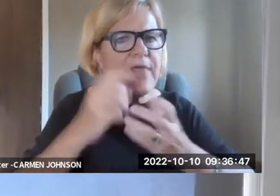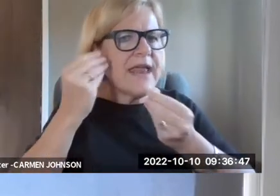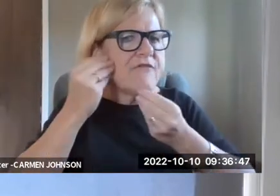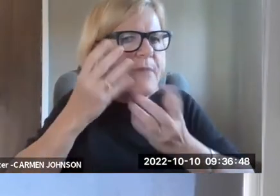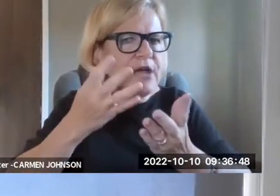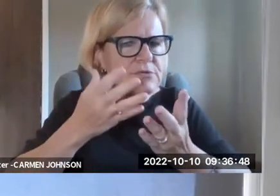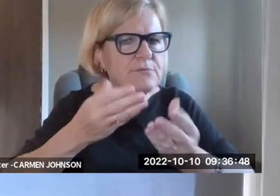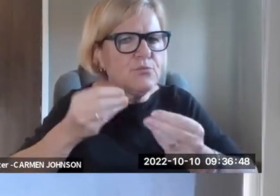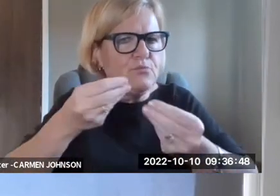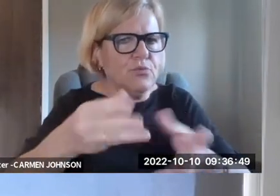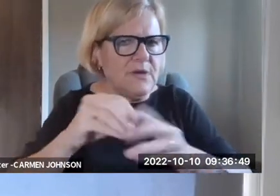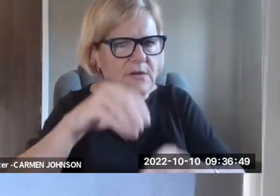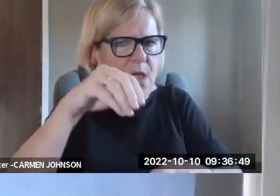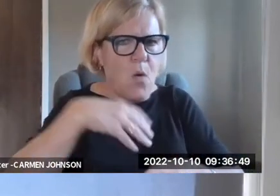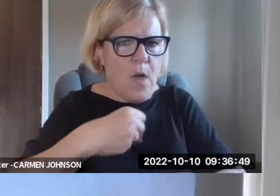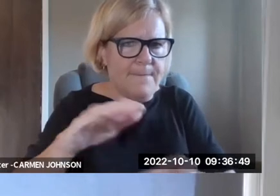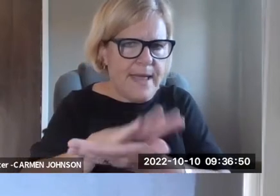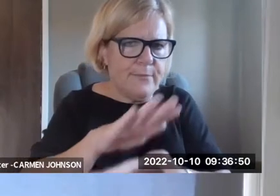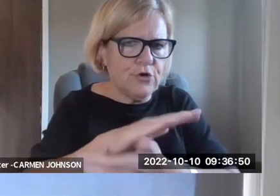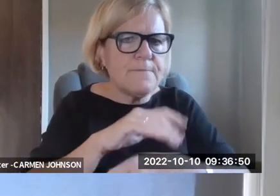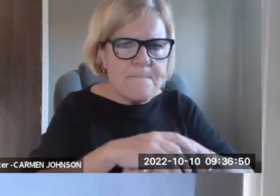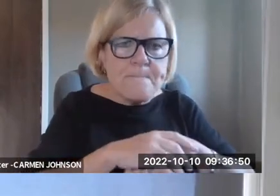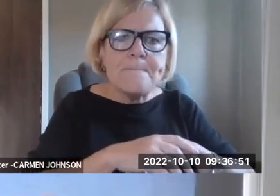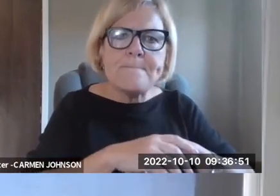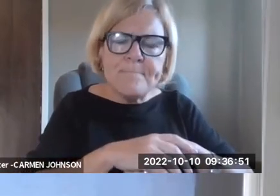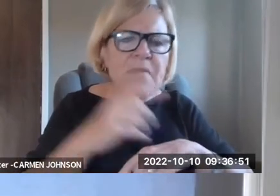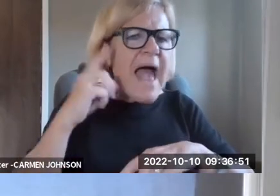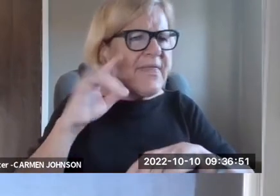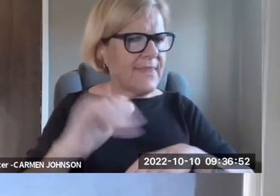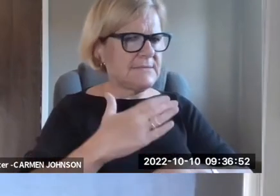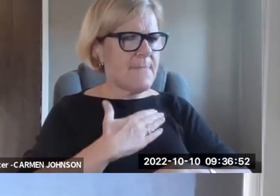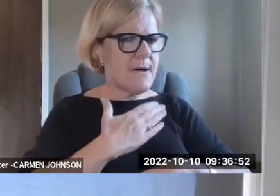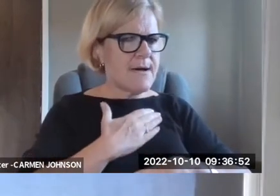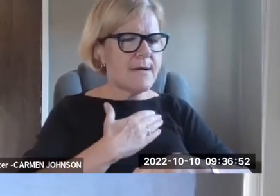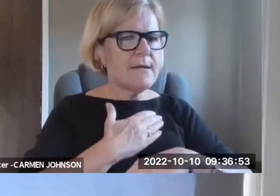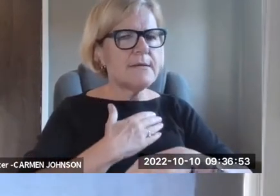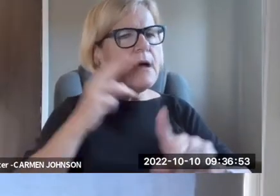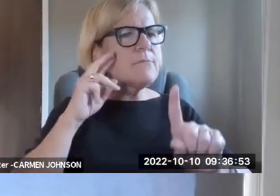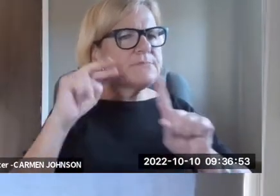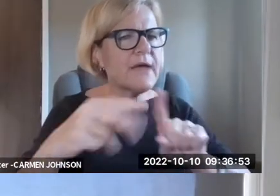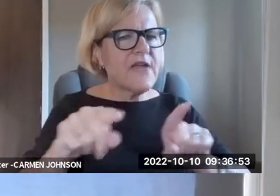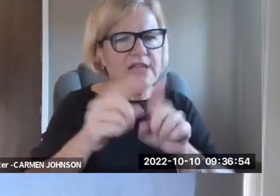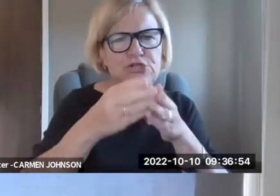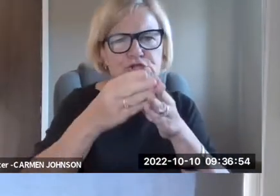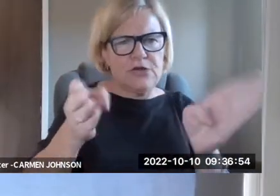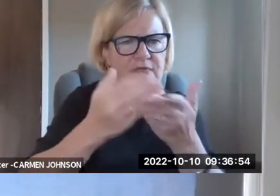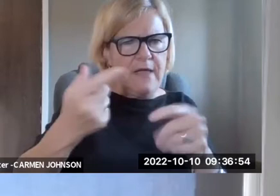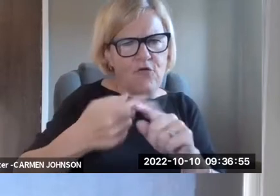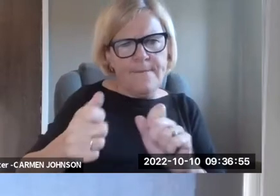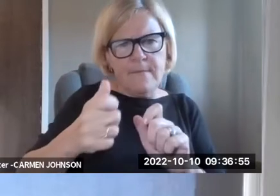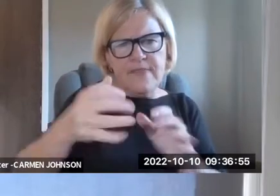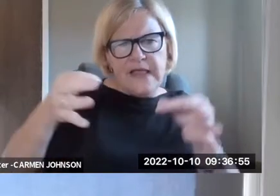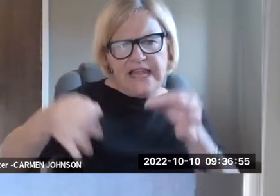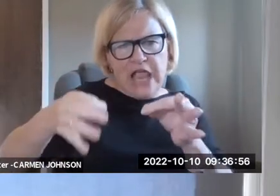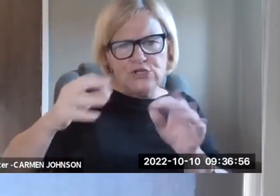best practices to see what other people are doing, um, and, you know, that, how that information is filtered into this white paper. So, um,